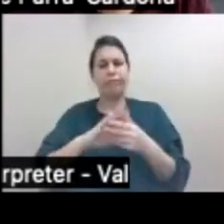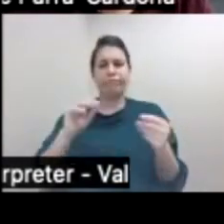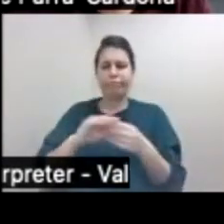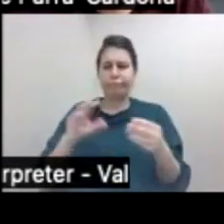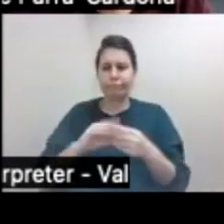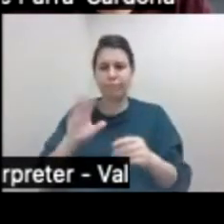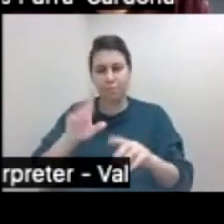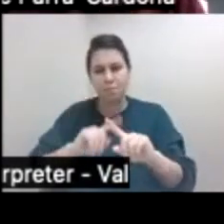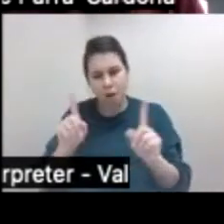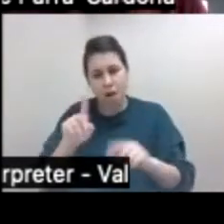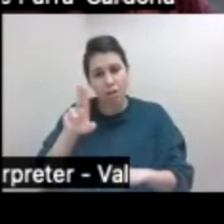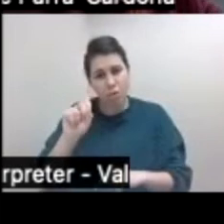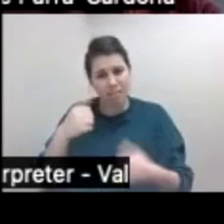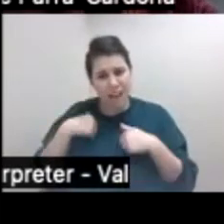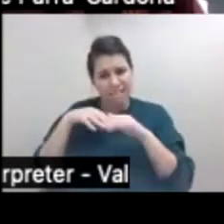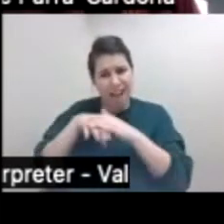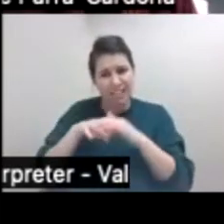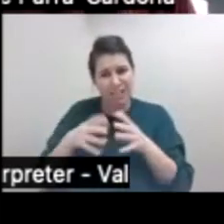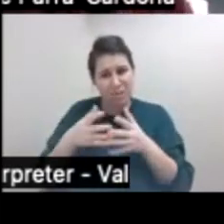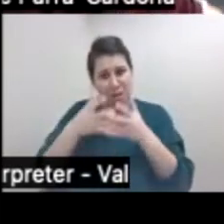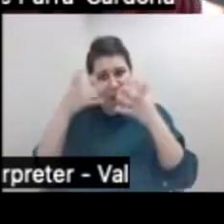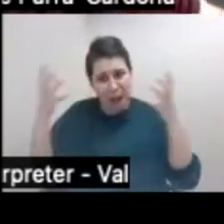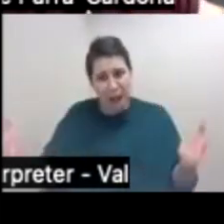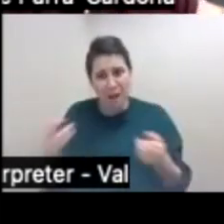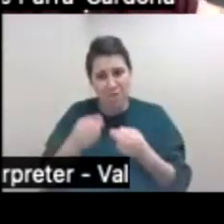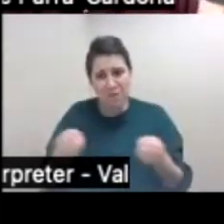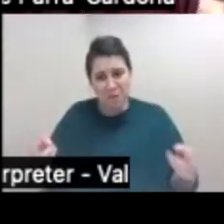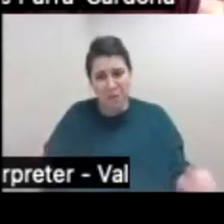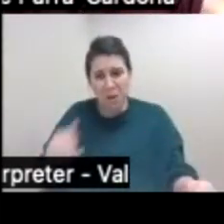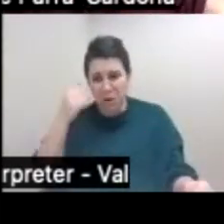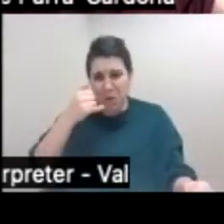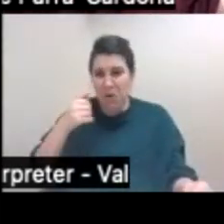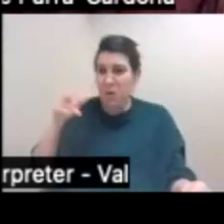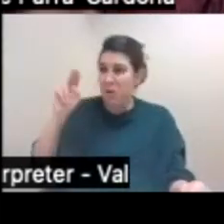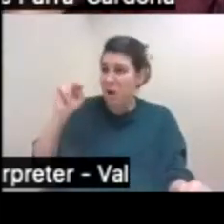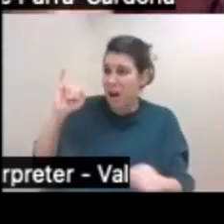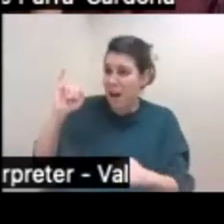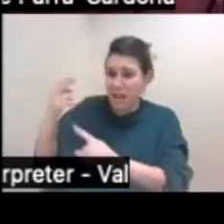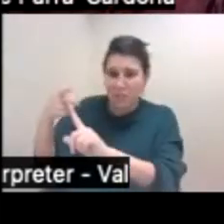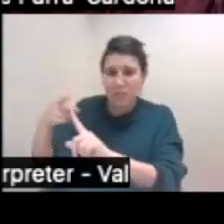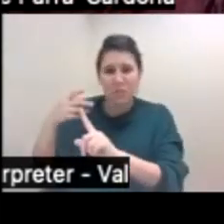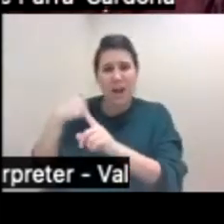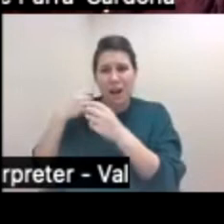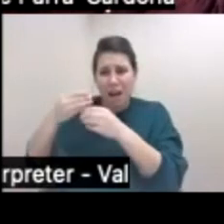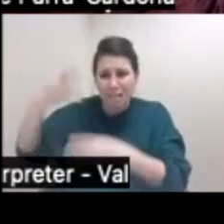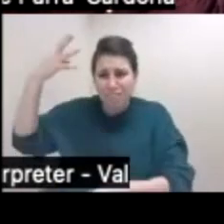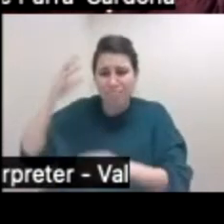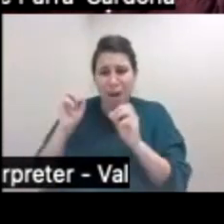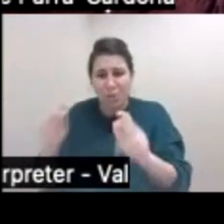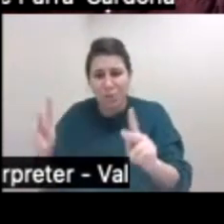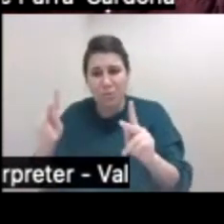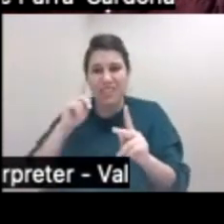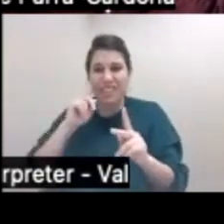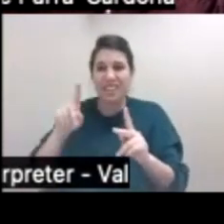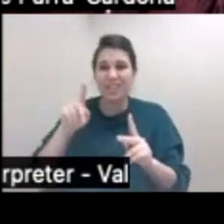States we have access to tremendous resources. Just the funding of NIH provides with so many opportunities that our colleagues in Latin